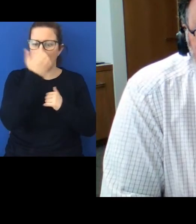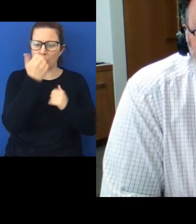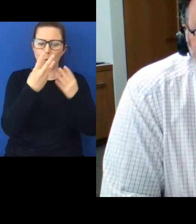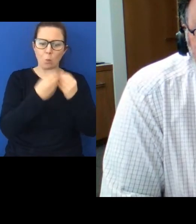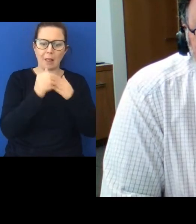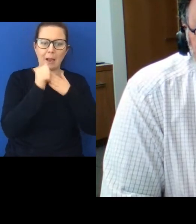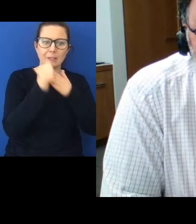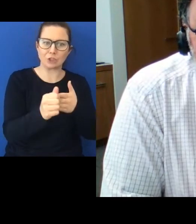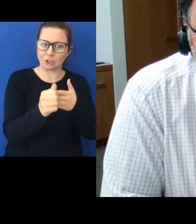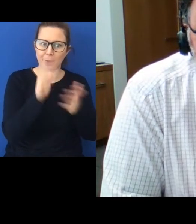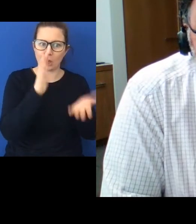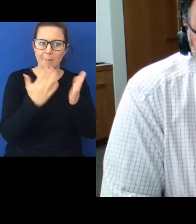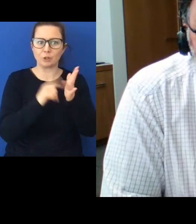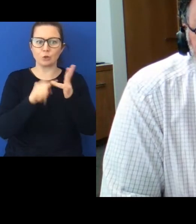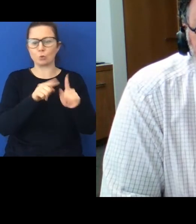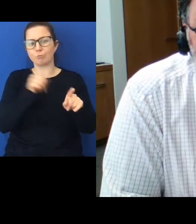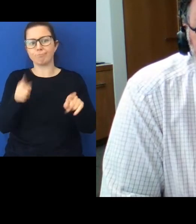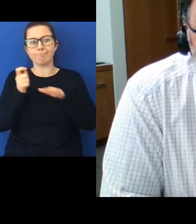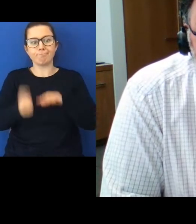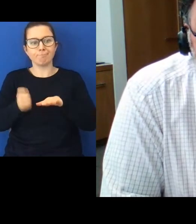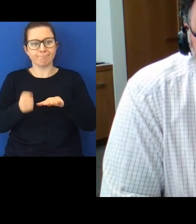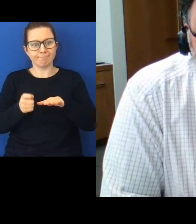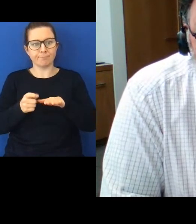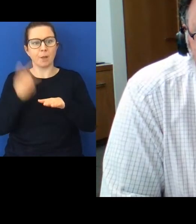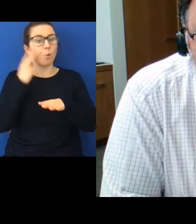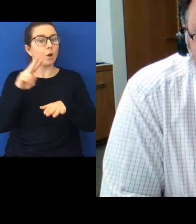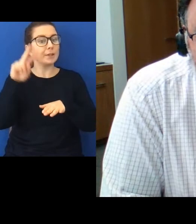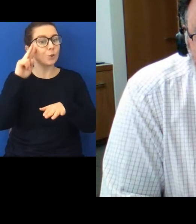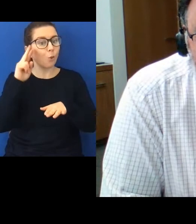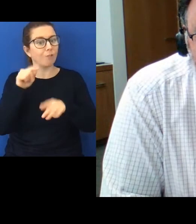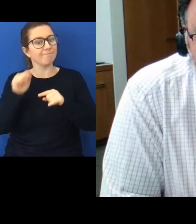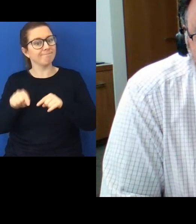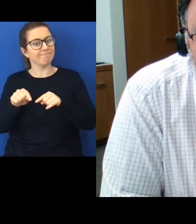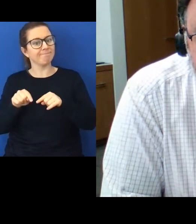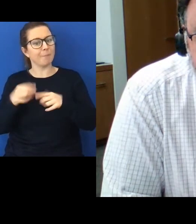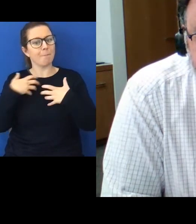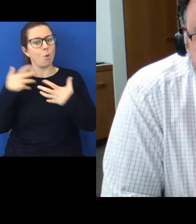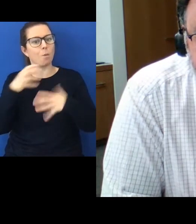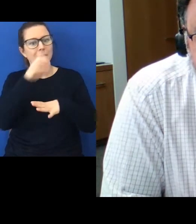roles compared with the judicial and the political end.